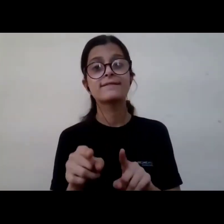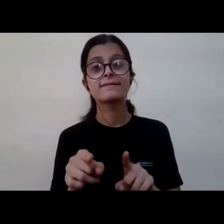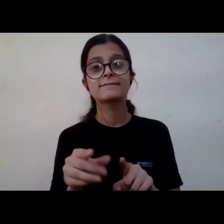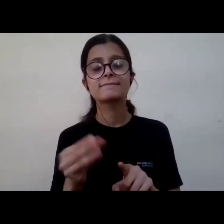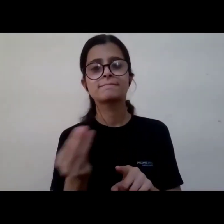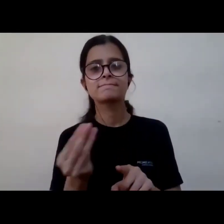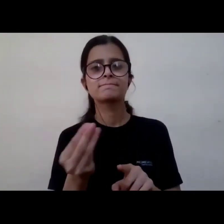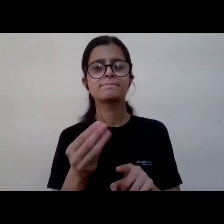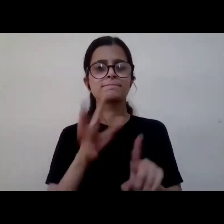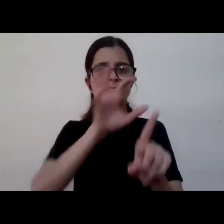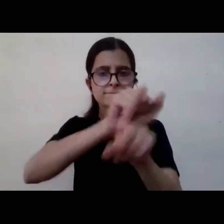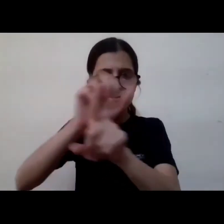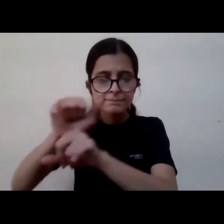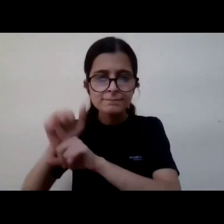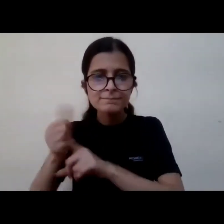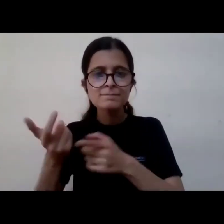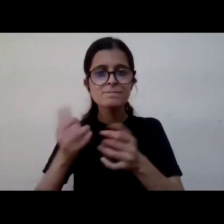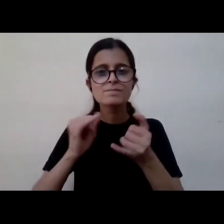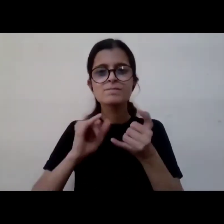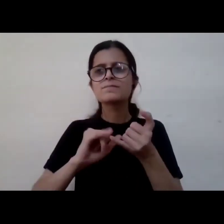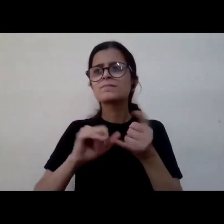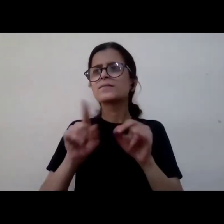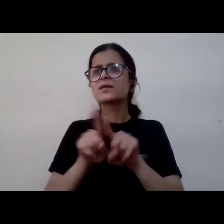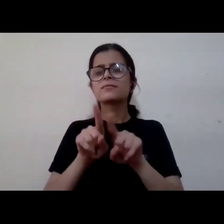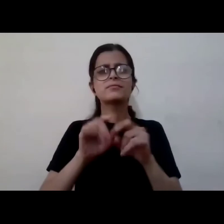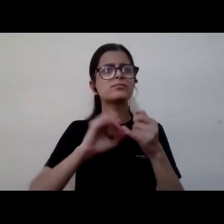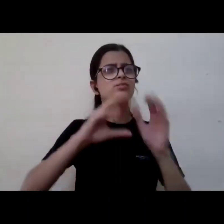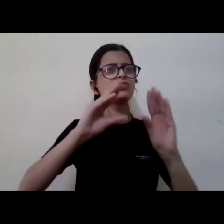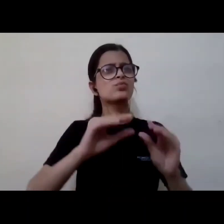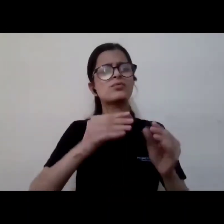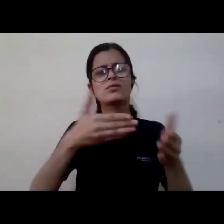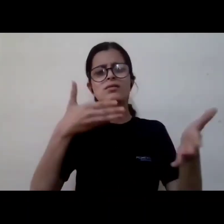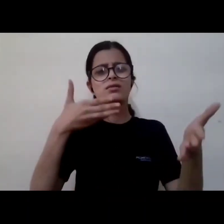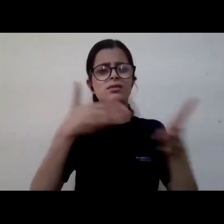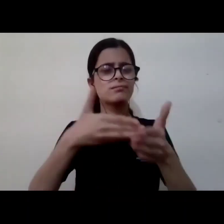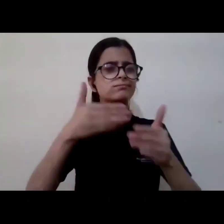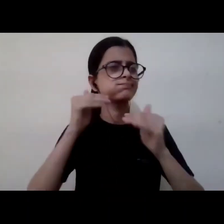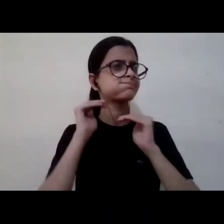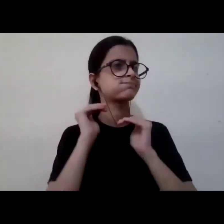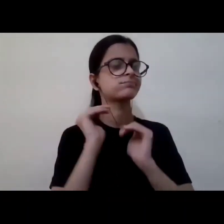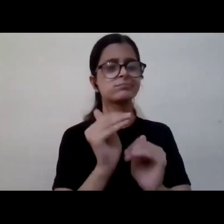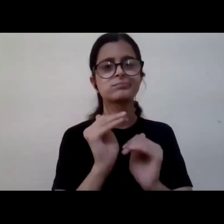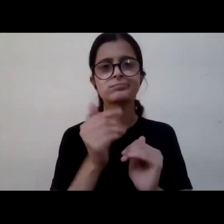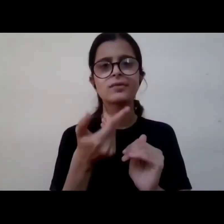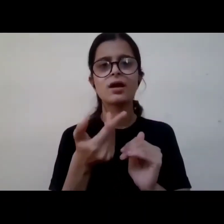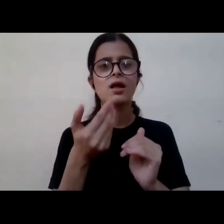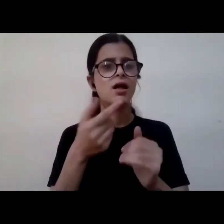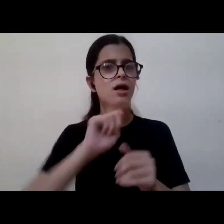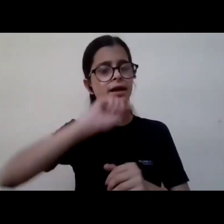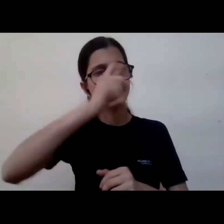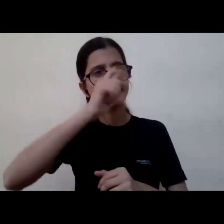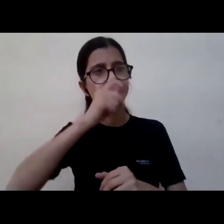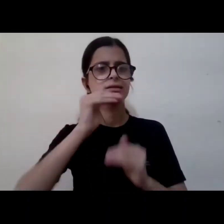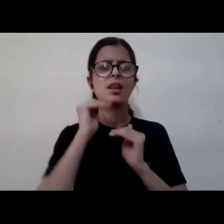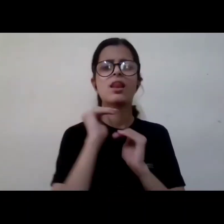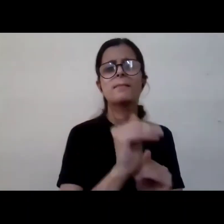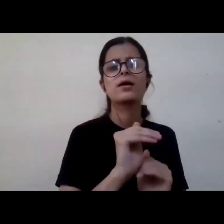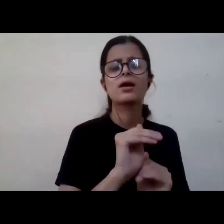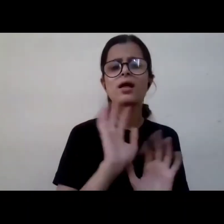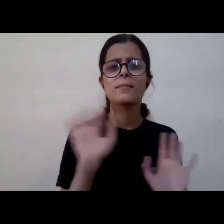recognition uh software is only uh limited with uh only english and some uh